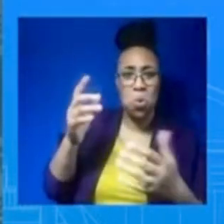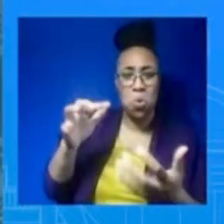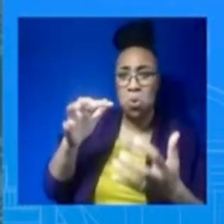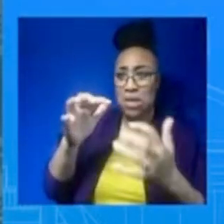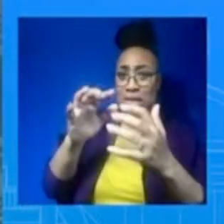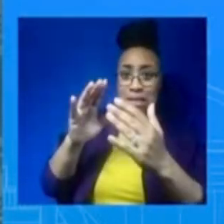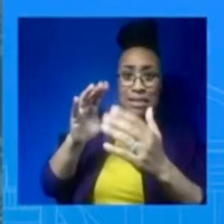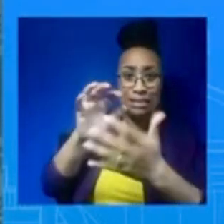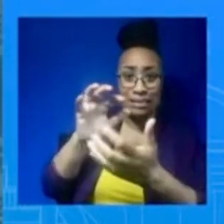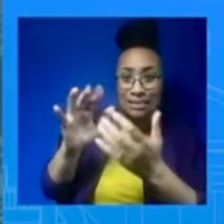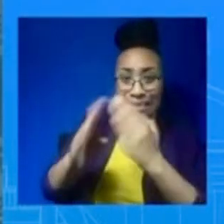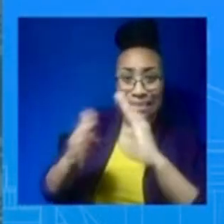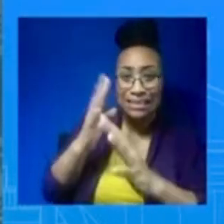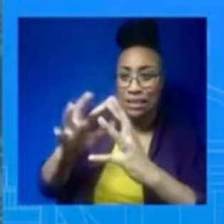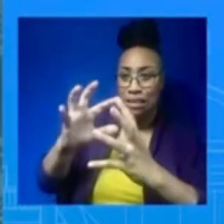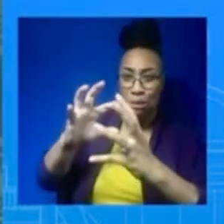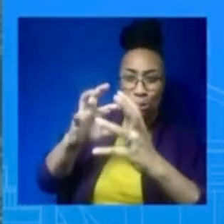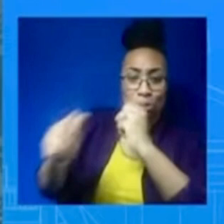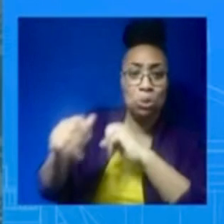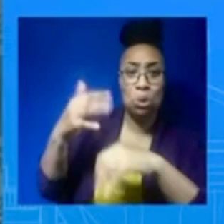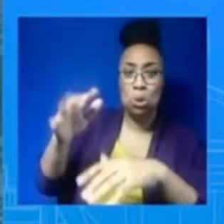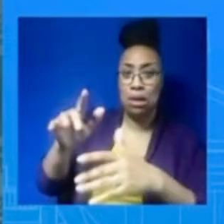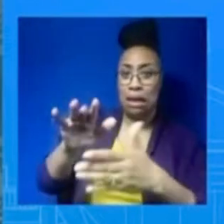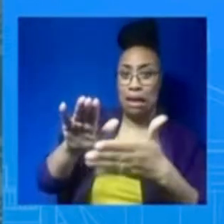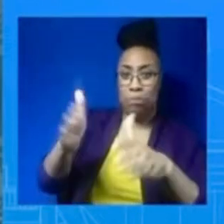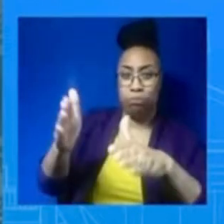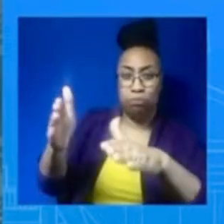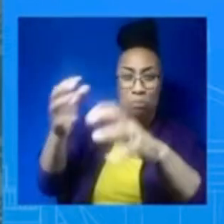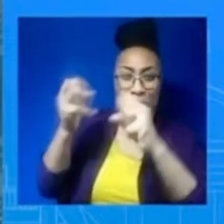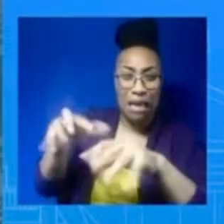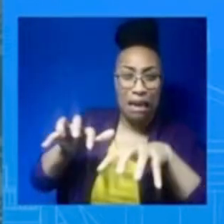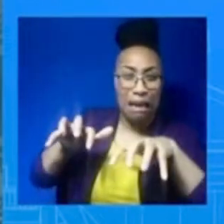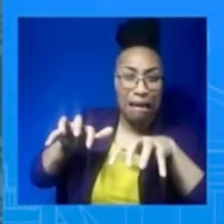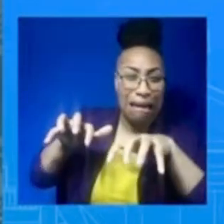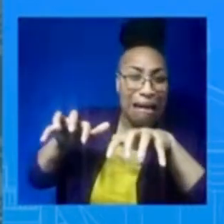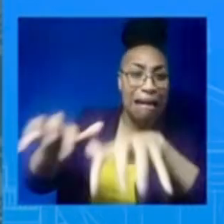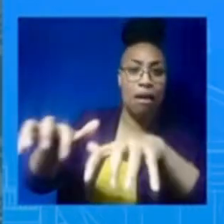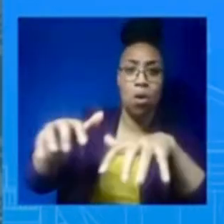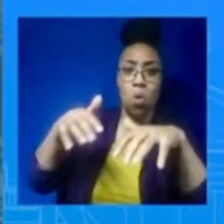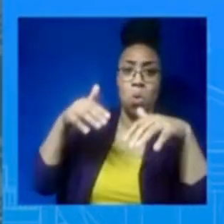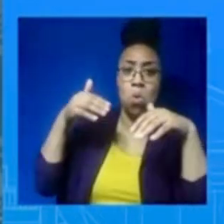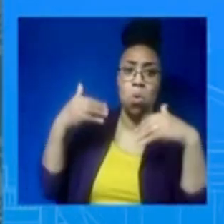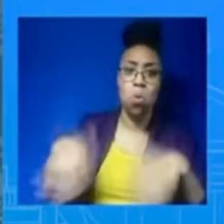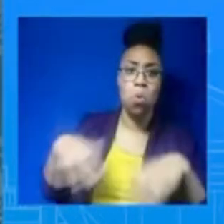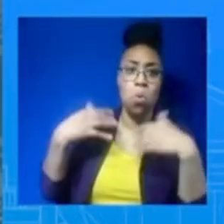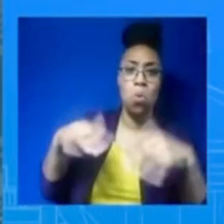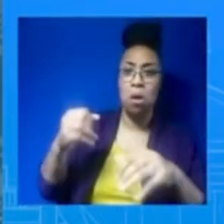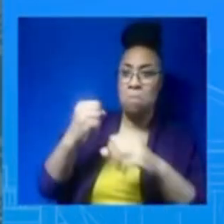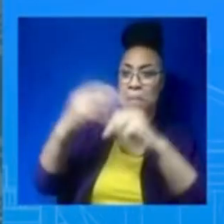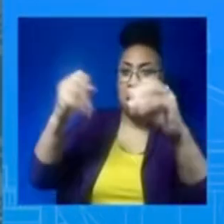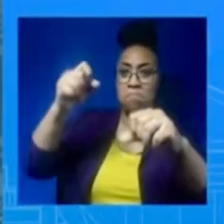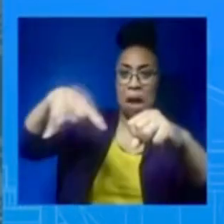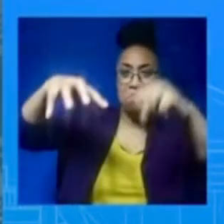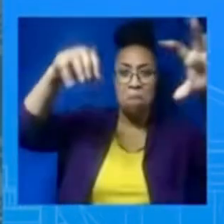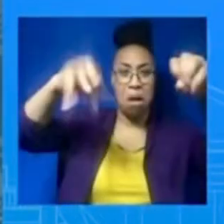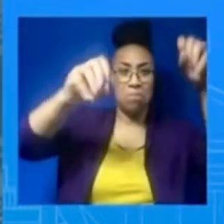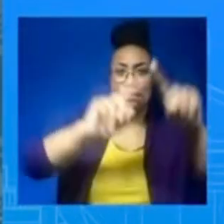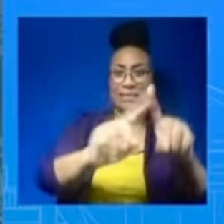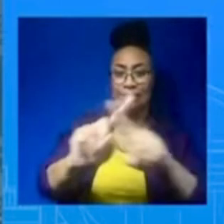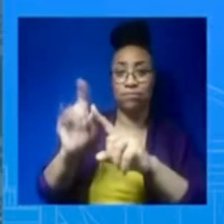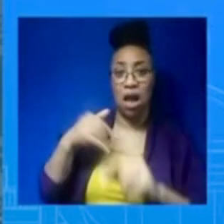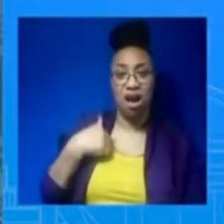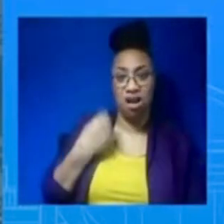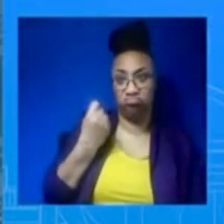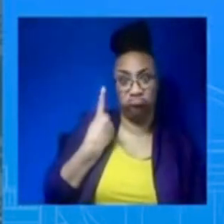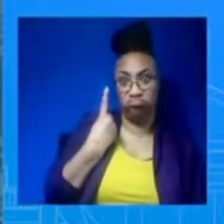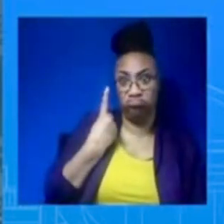Can't blame President Zelensky for wanting more, heavier, faster. I mean, he's a commander-in-chief in a time of war, a war he didn't ask for and certainly